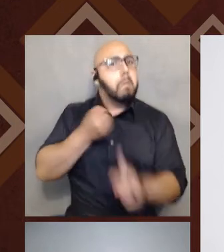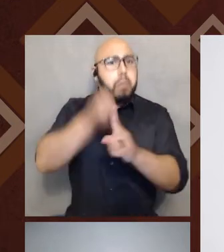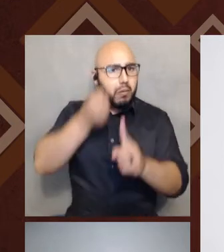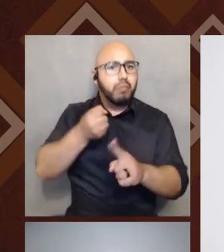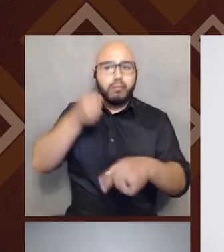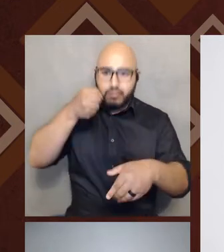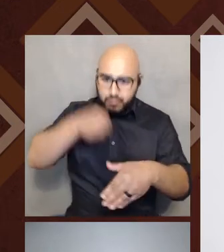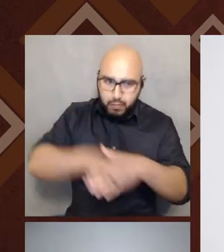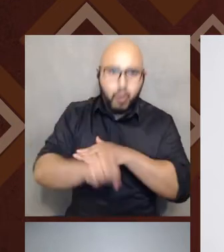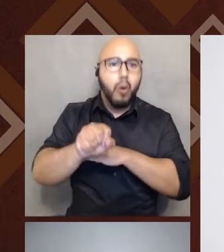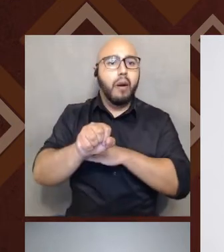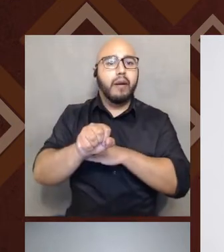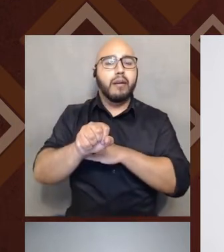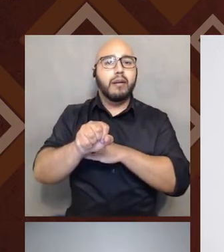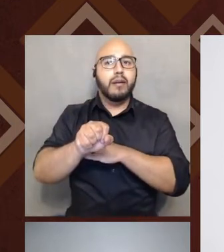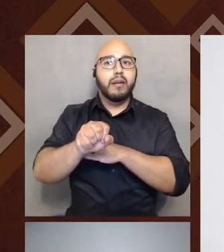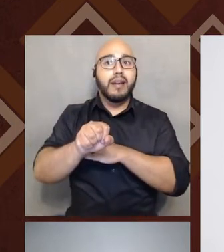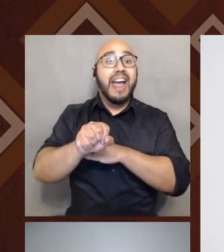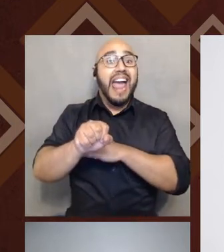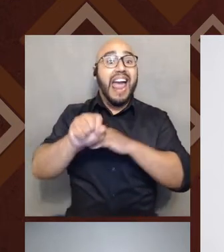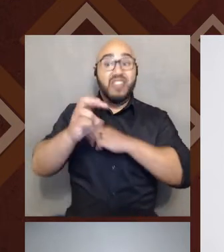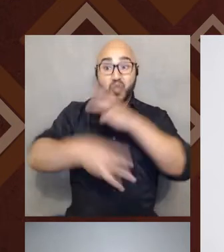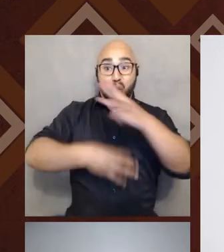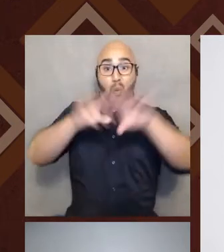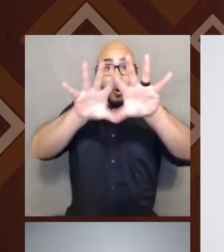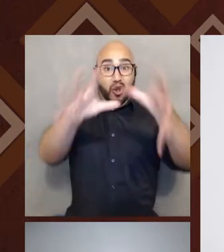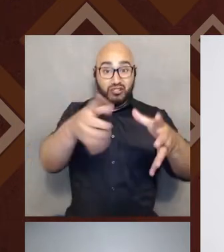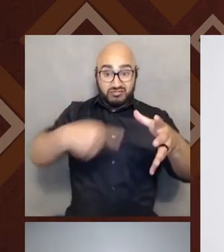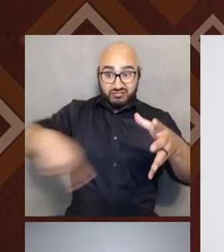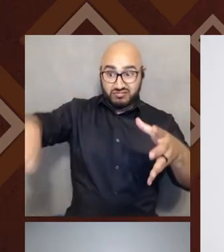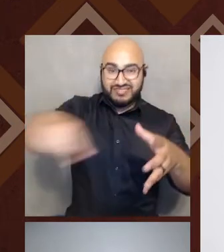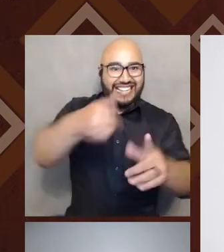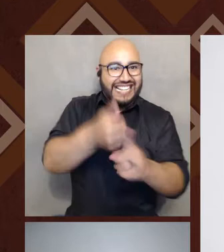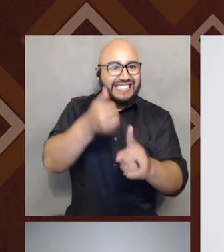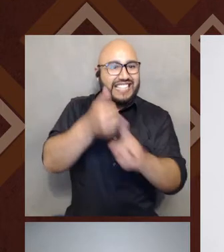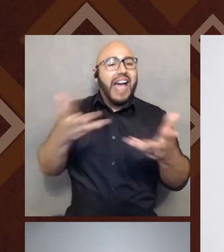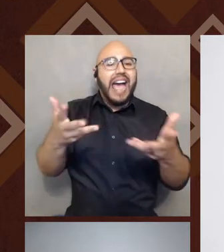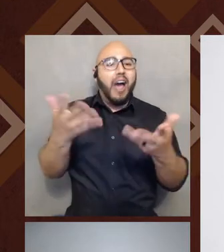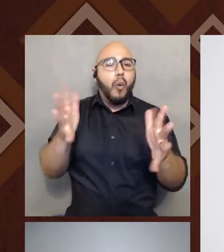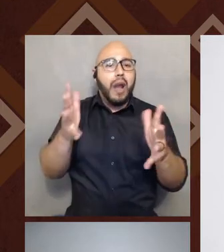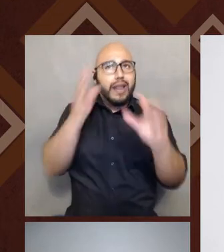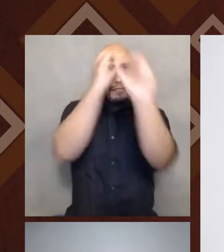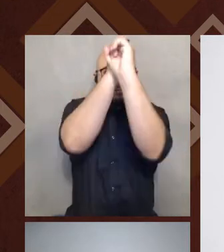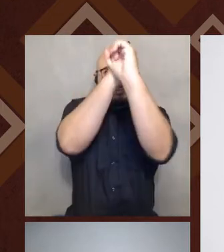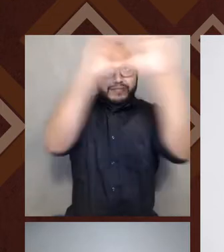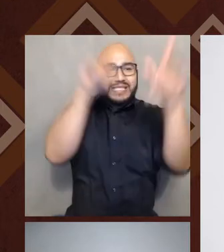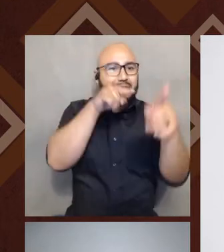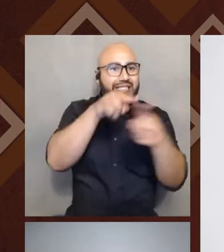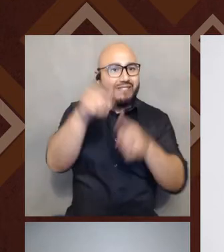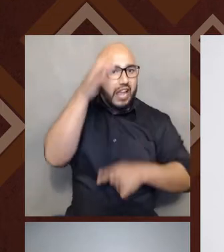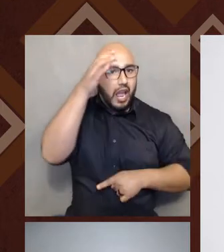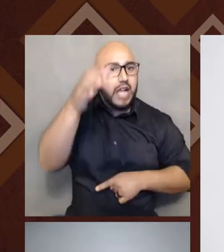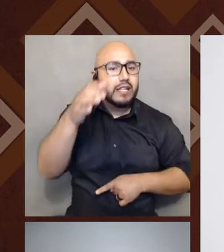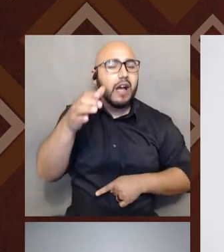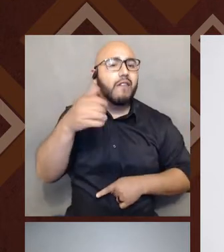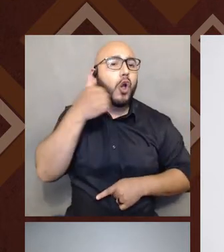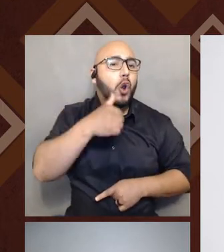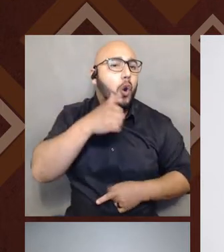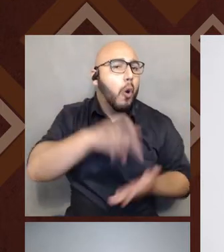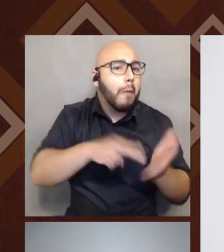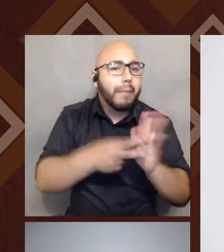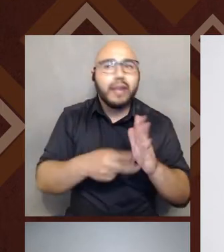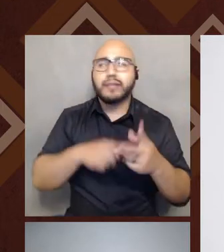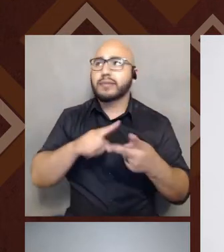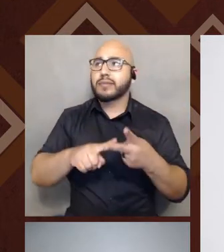has made very specific ideas of what it means to be a girl or what it means to be a boy or what it means to be Mexican